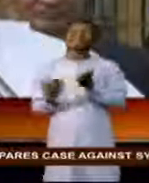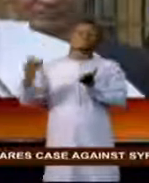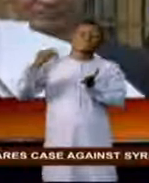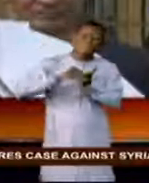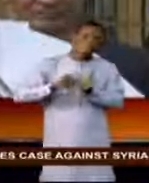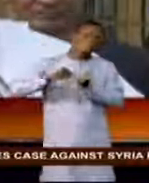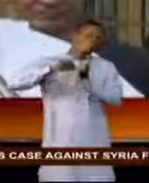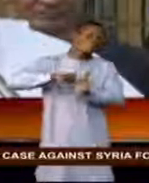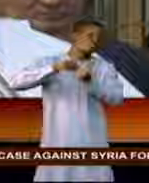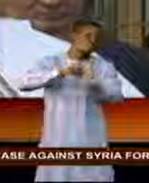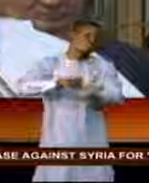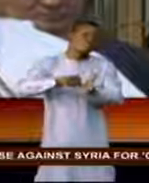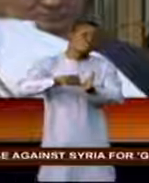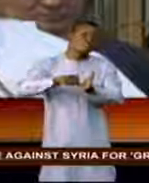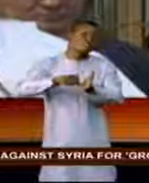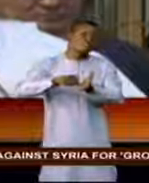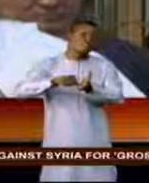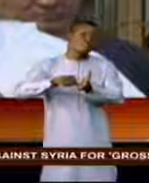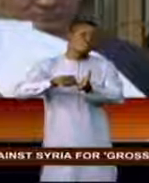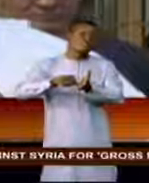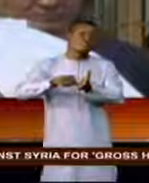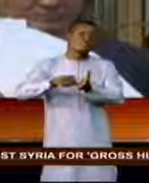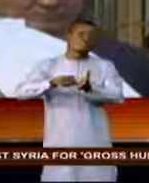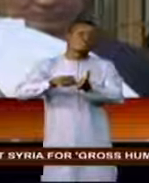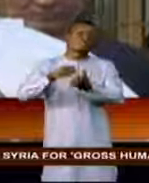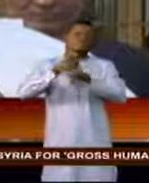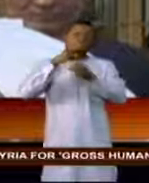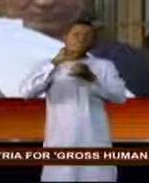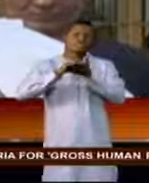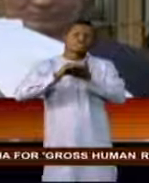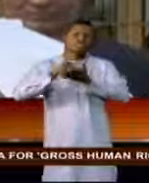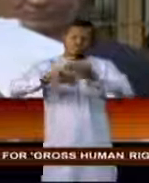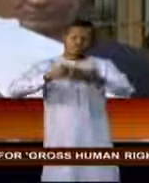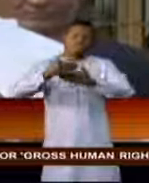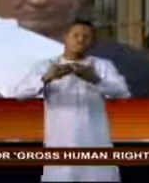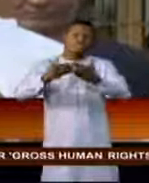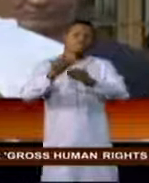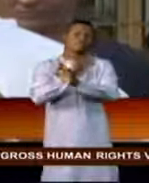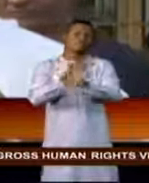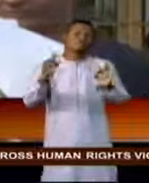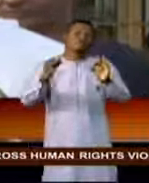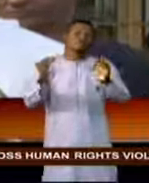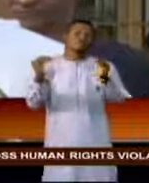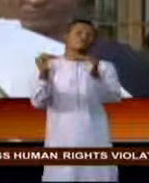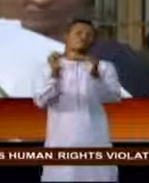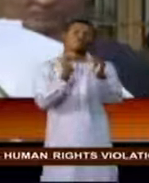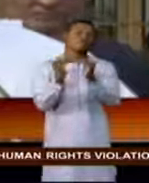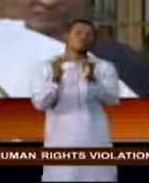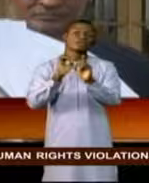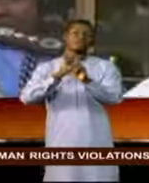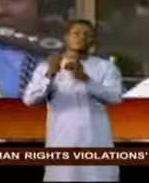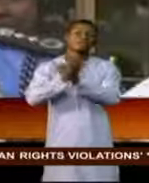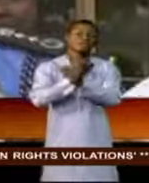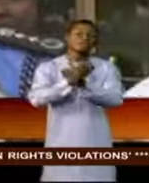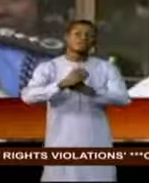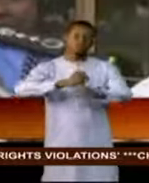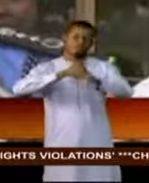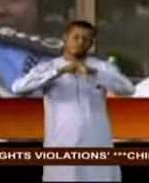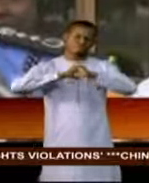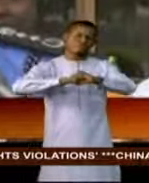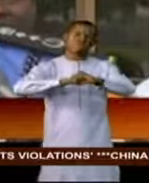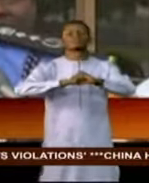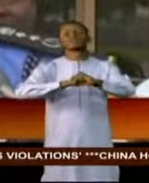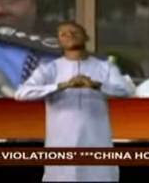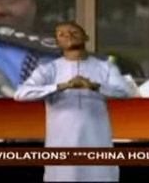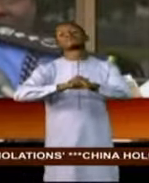commitment to ensuring that the processes are free and fair and the environment is secure. And this is